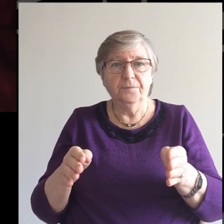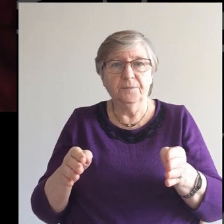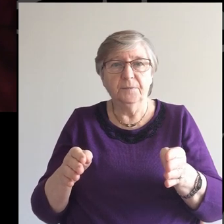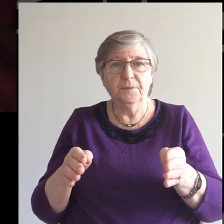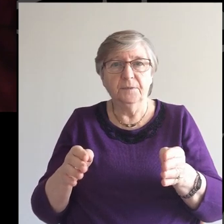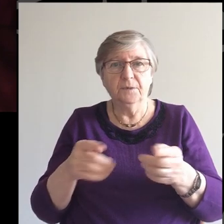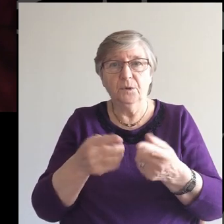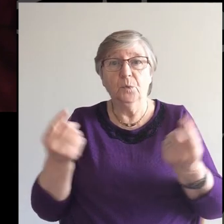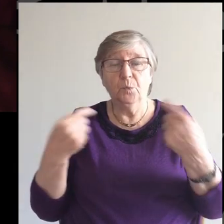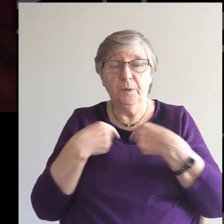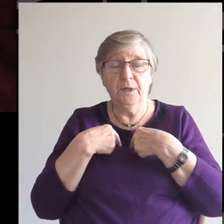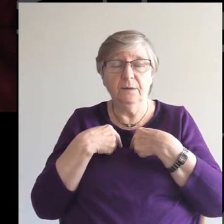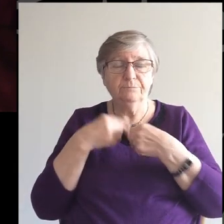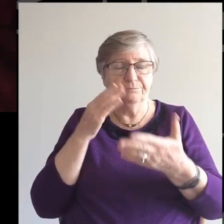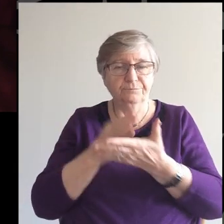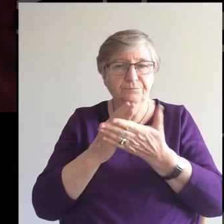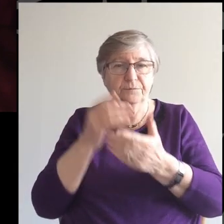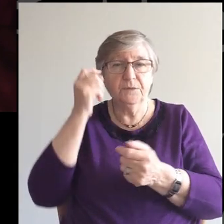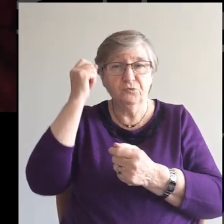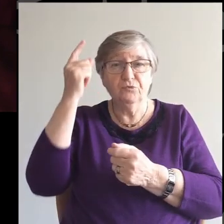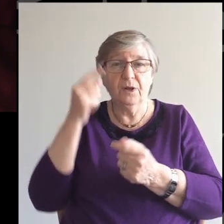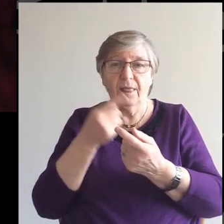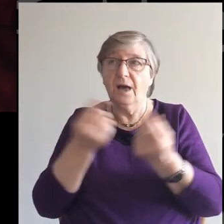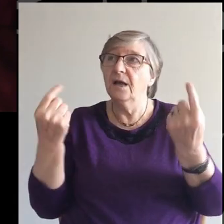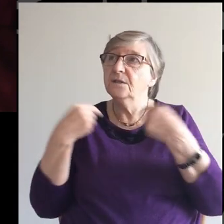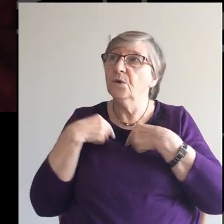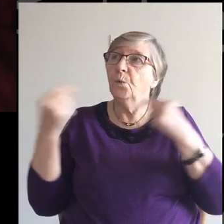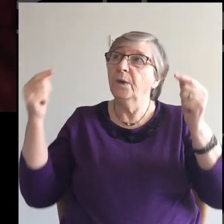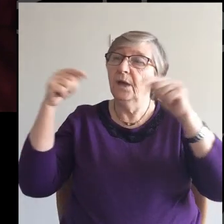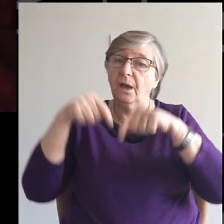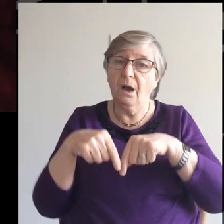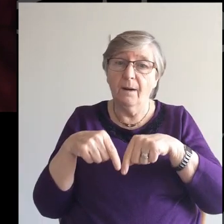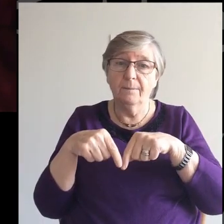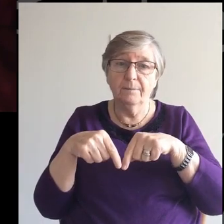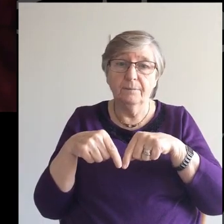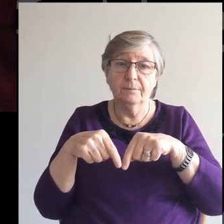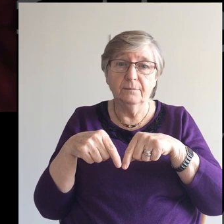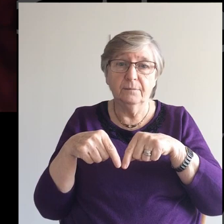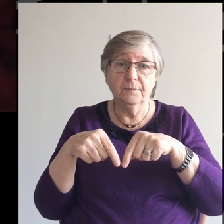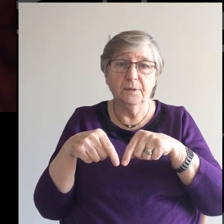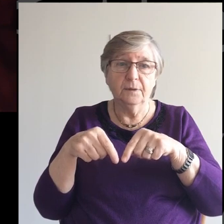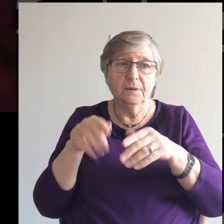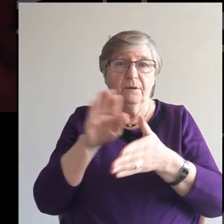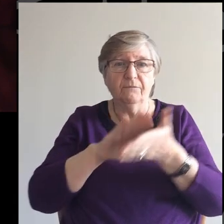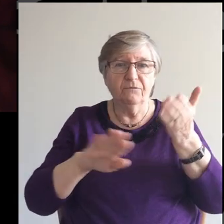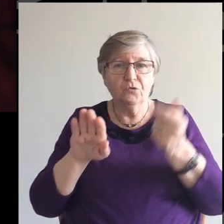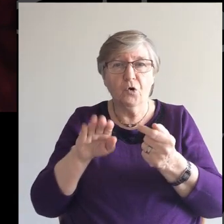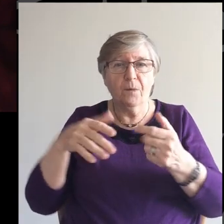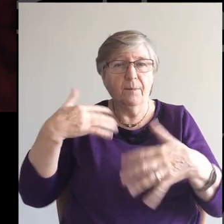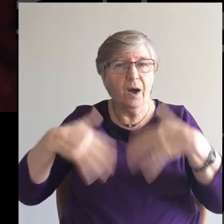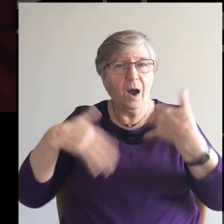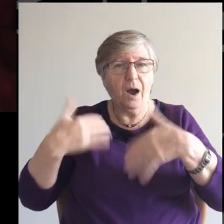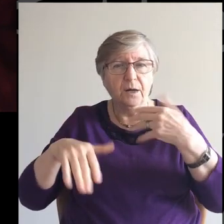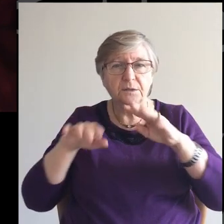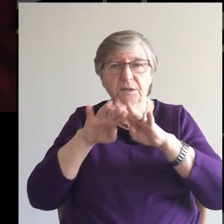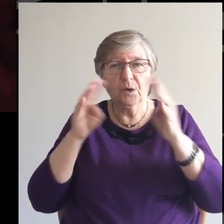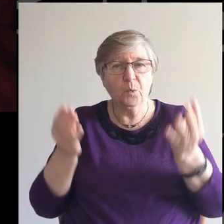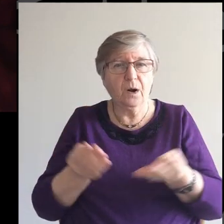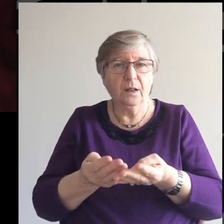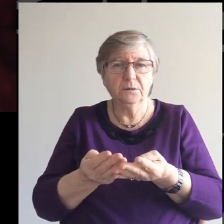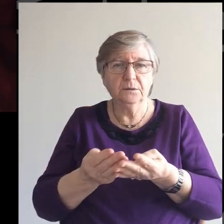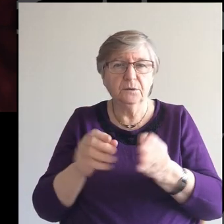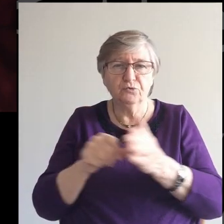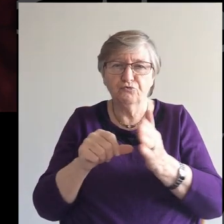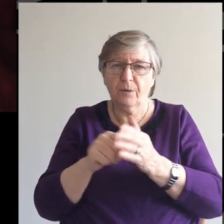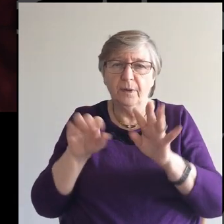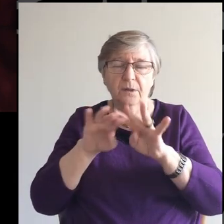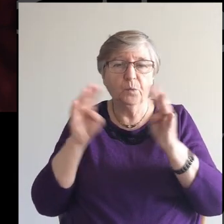We are indeed aware That we come From that context Of a hurting A sore And a troubled